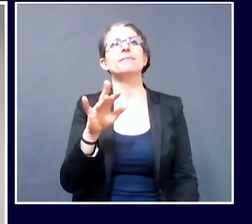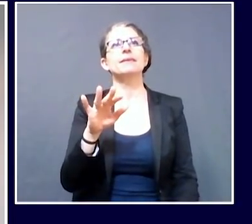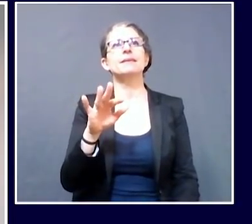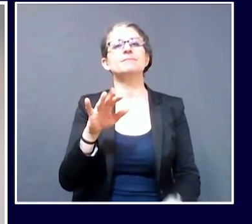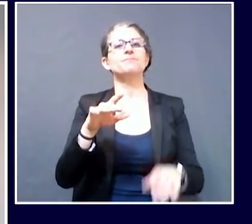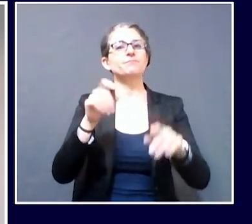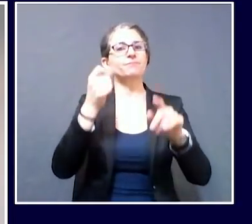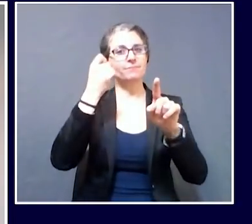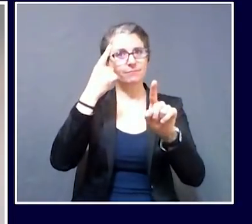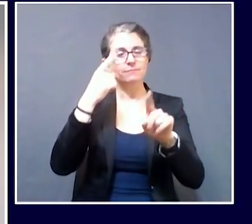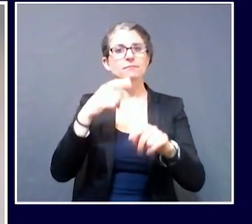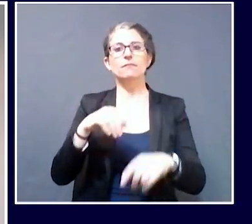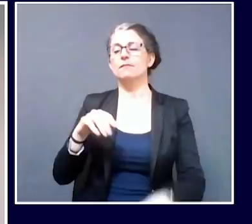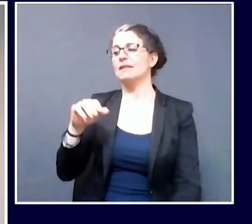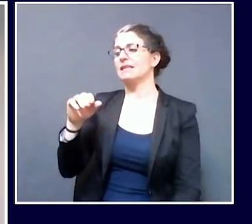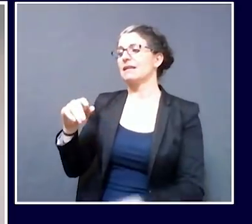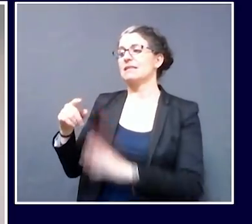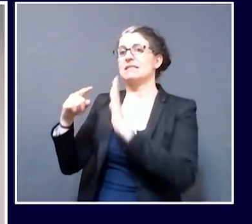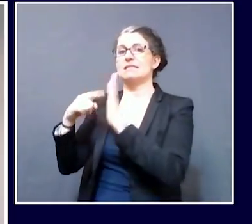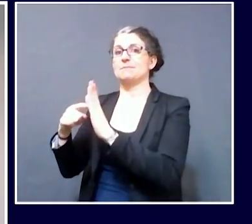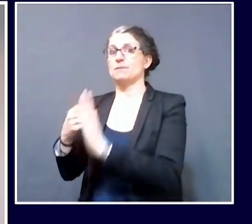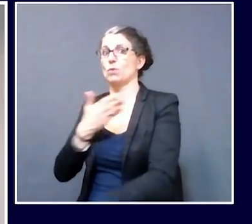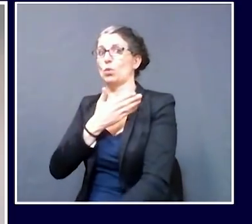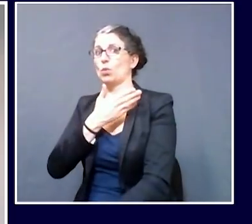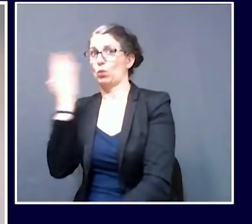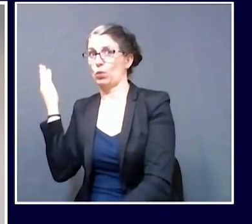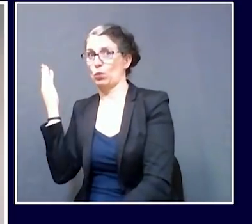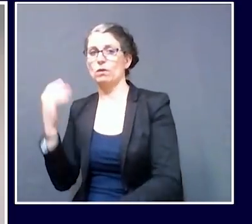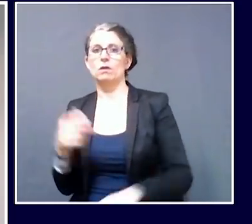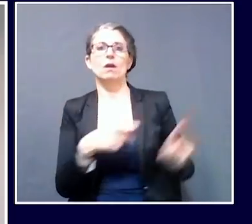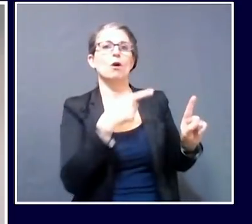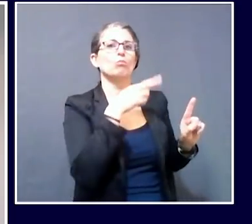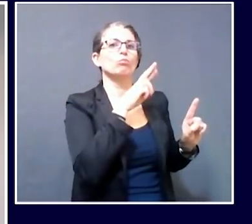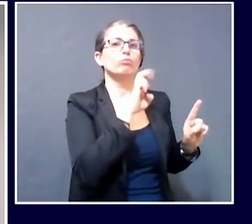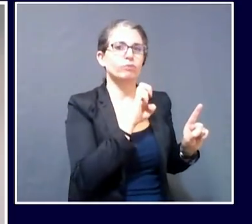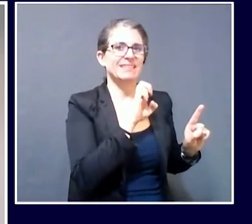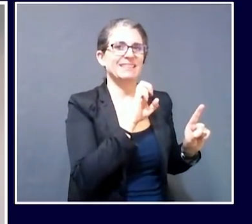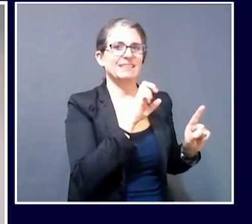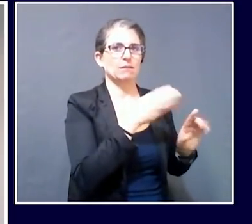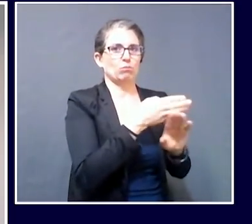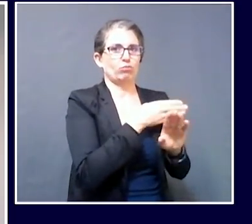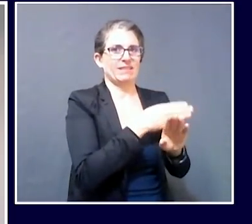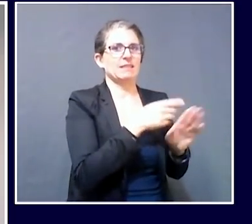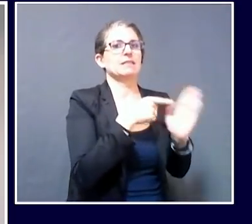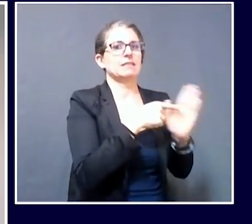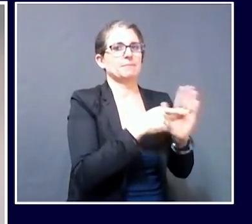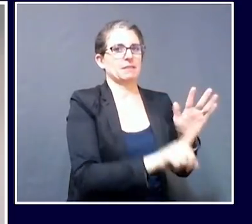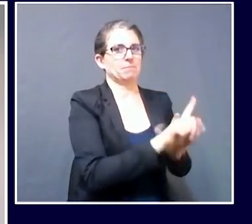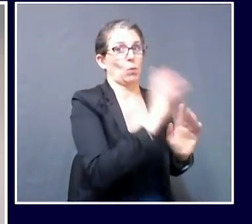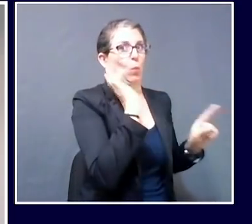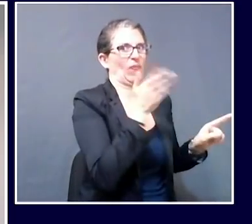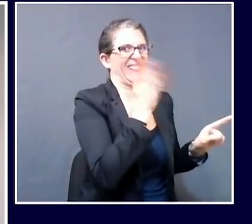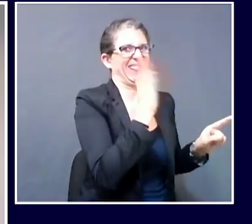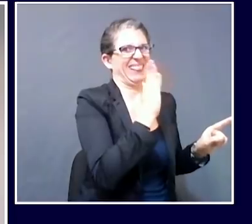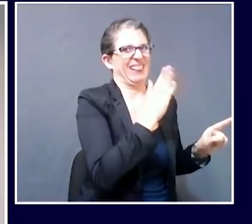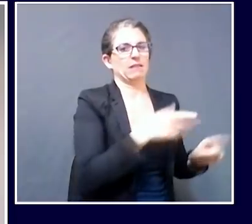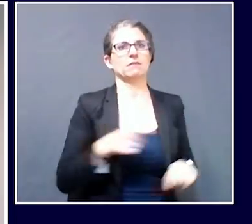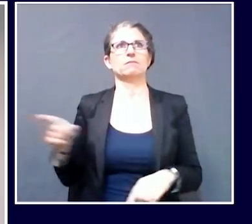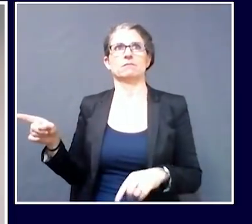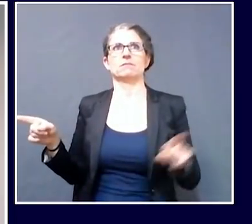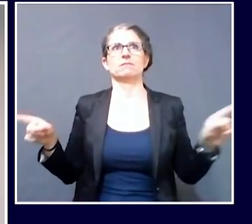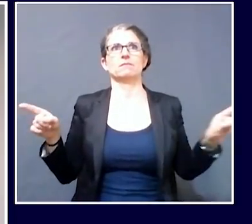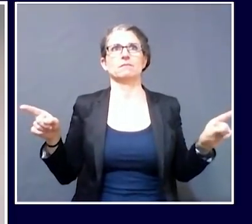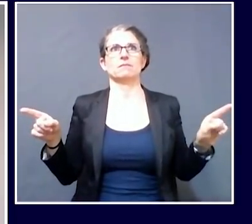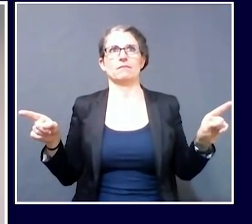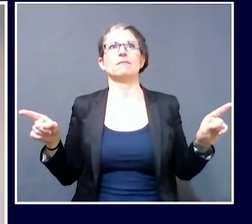The vast majority of individuals who have COVID-19, well over 85%, have symptoms at some point during